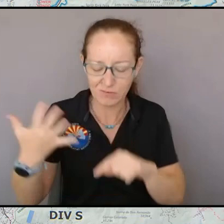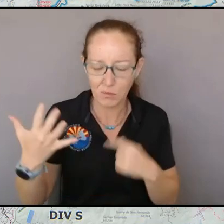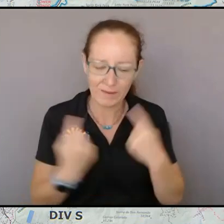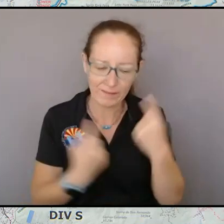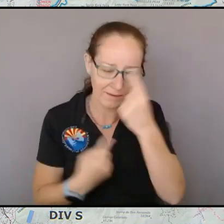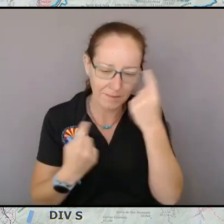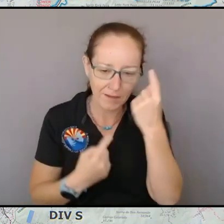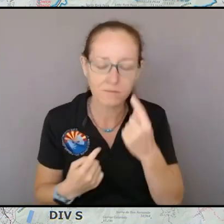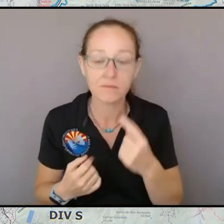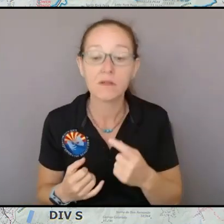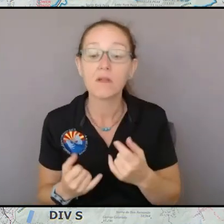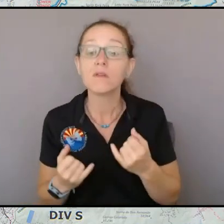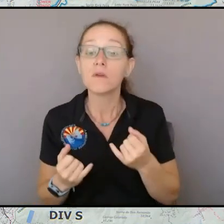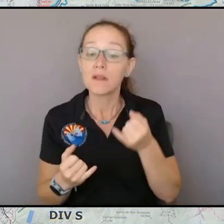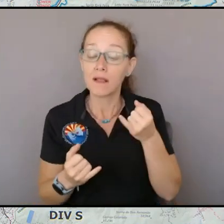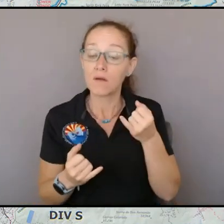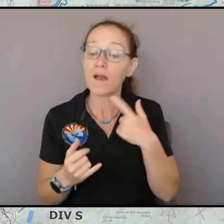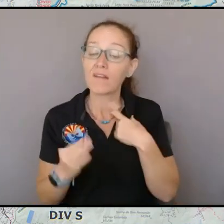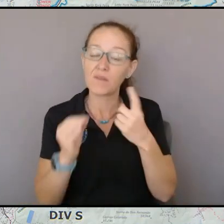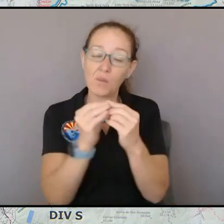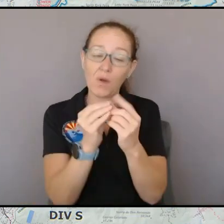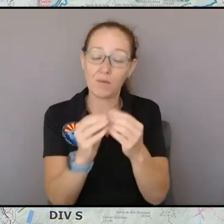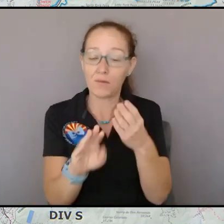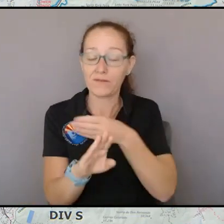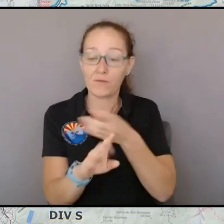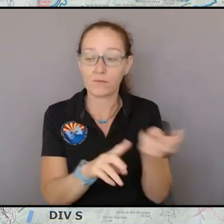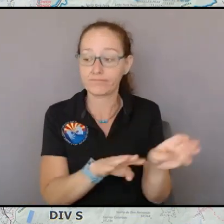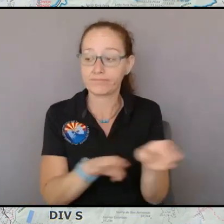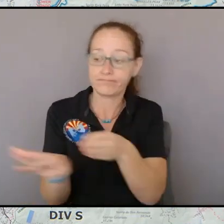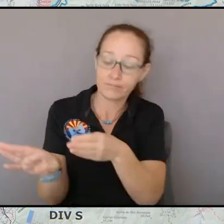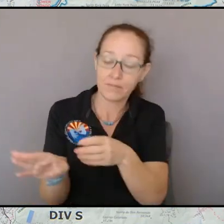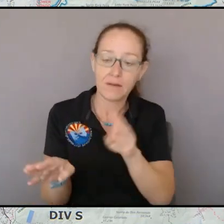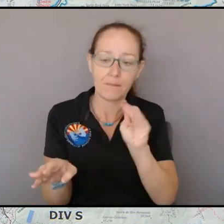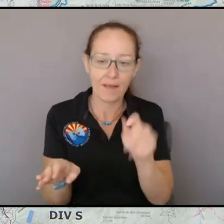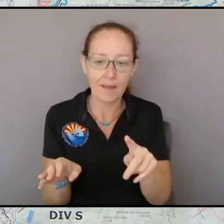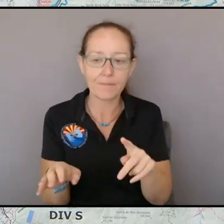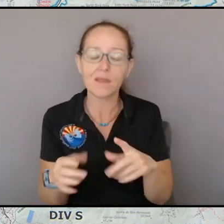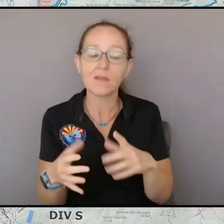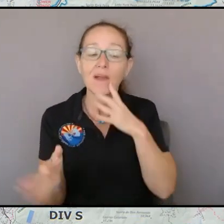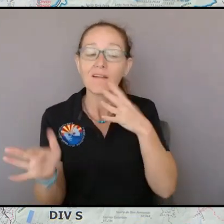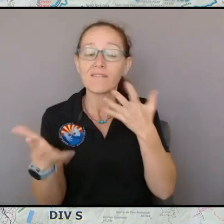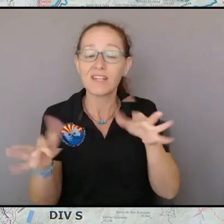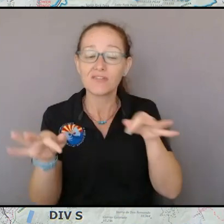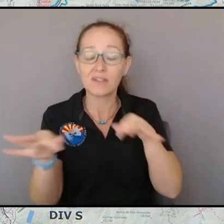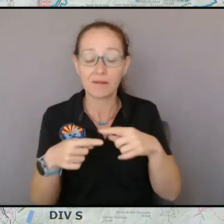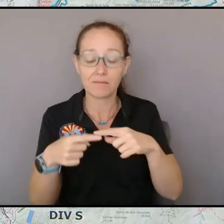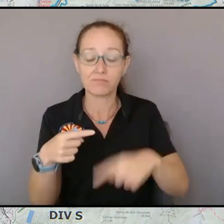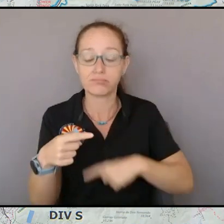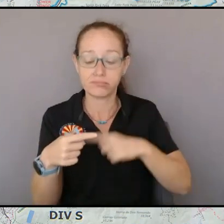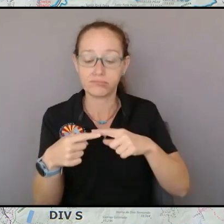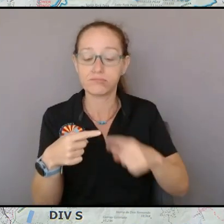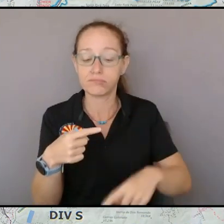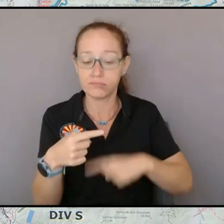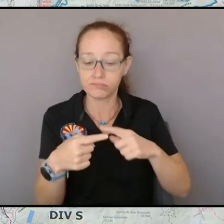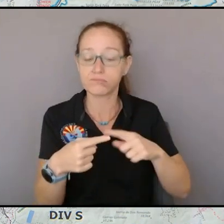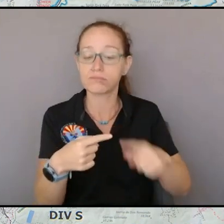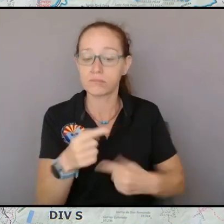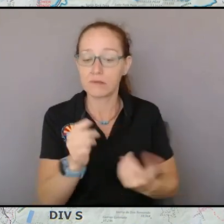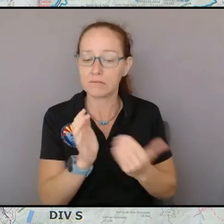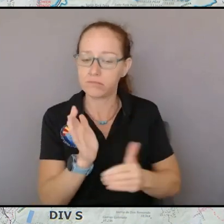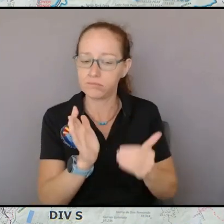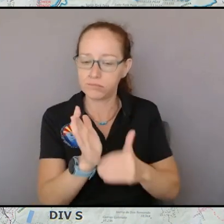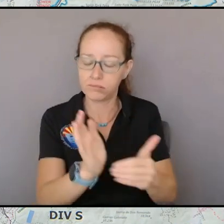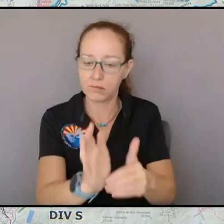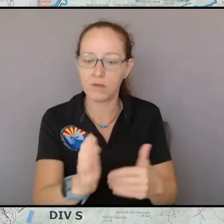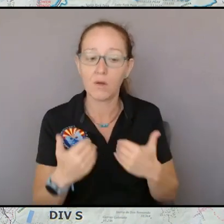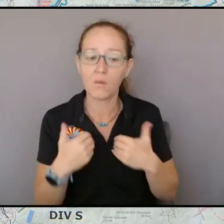it was cyclical and so what happens is that we we use analytics we use different products different modeling and everything to